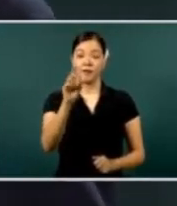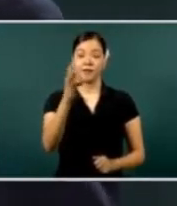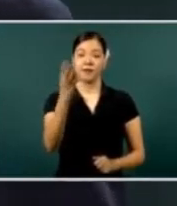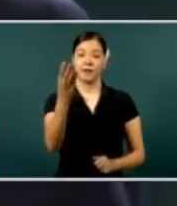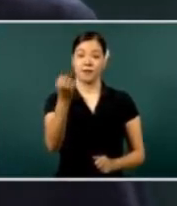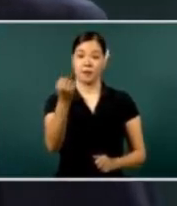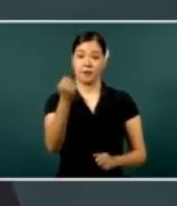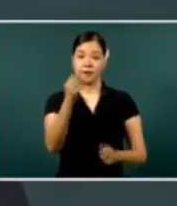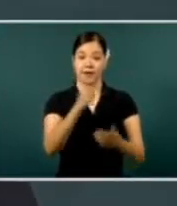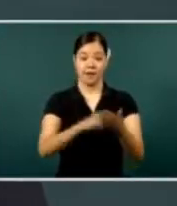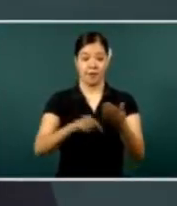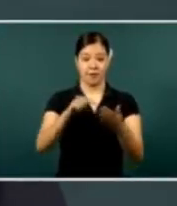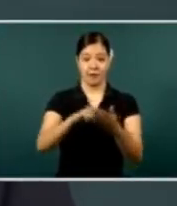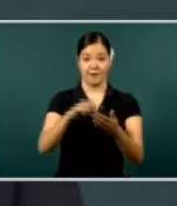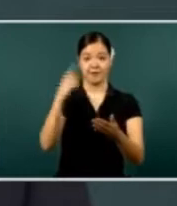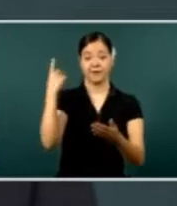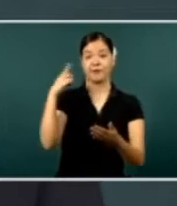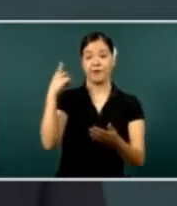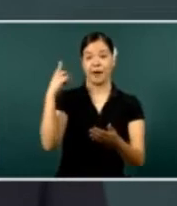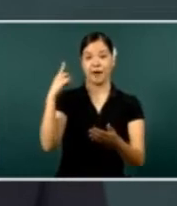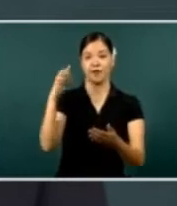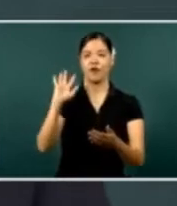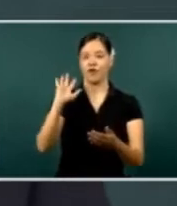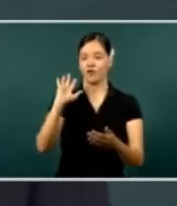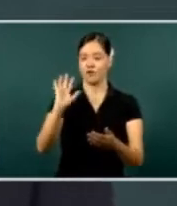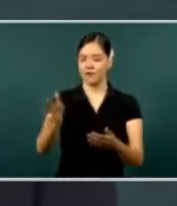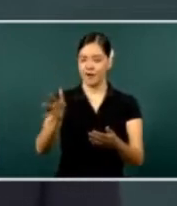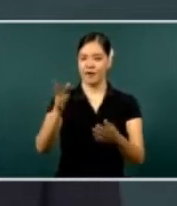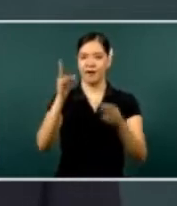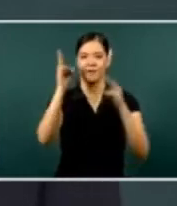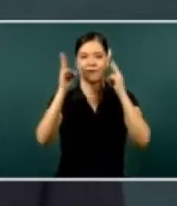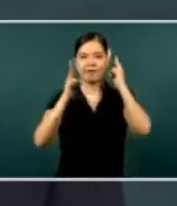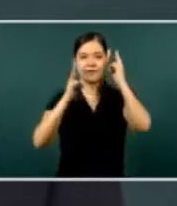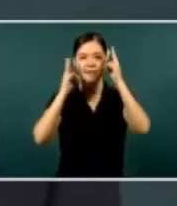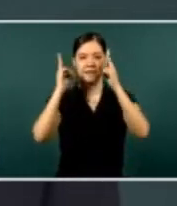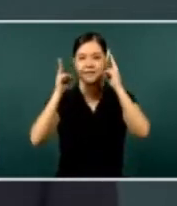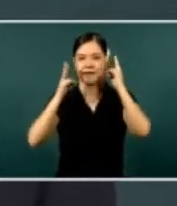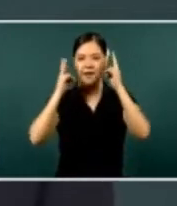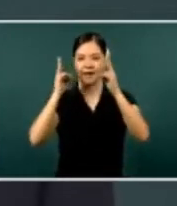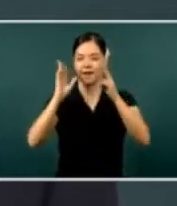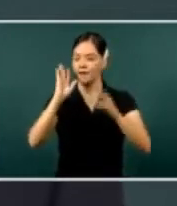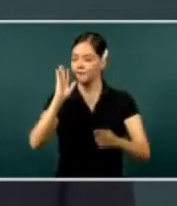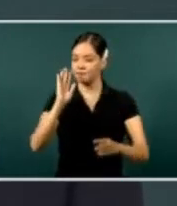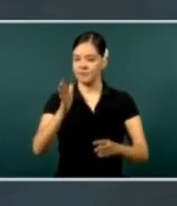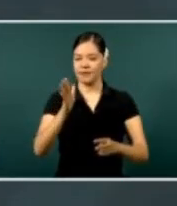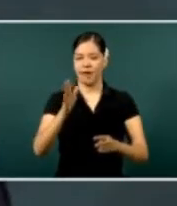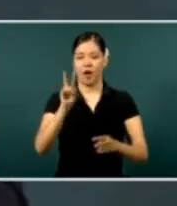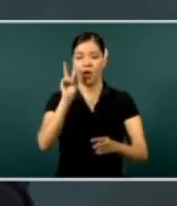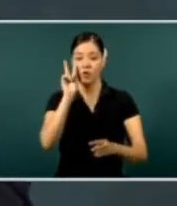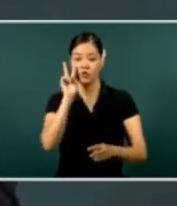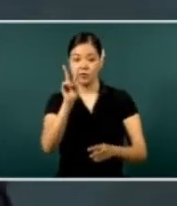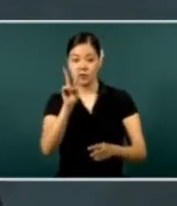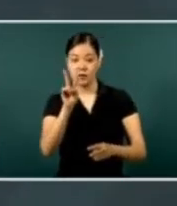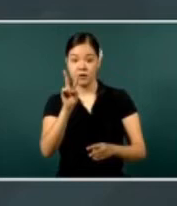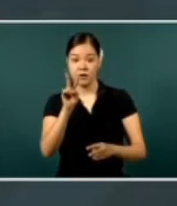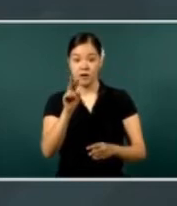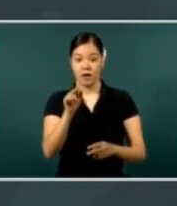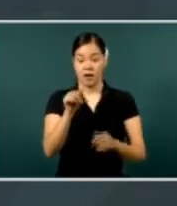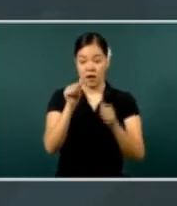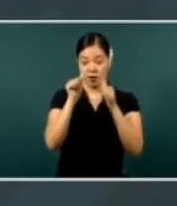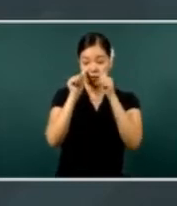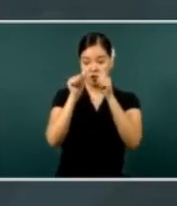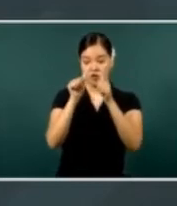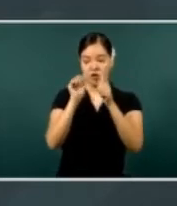that I have visited more than once, are being attended to all 39 municipalities.